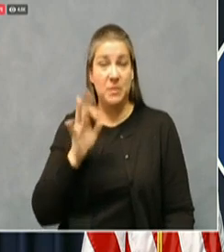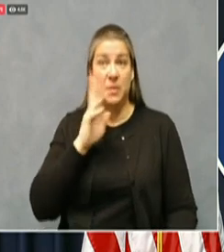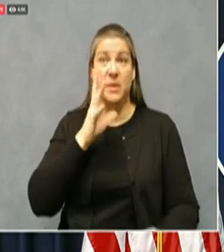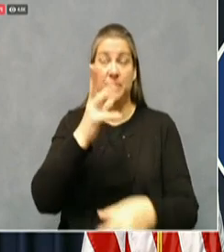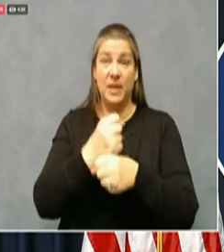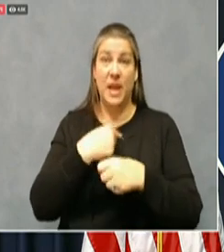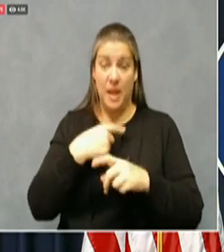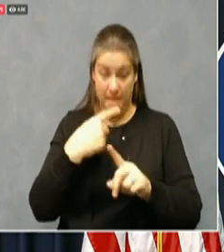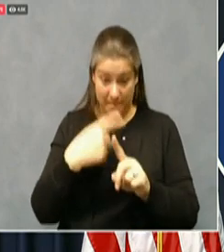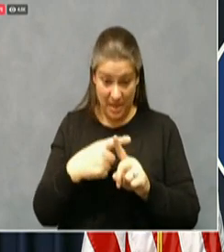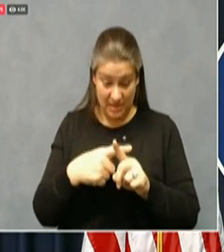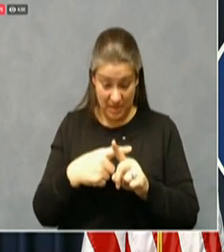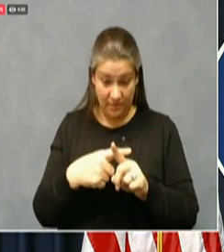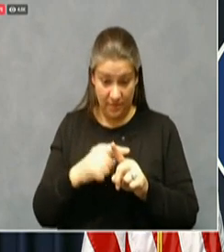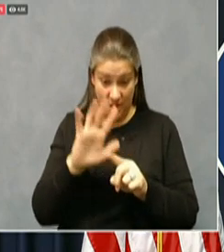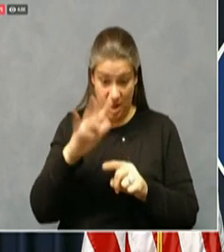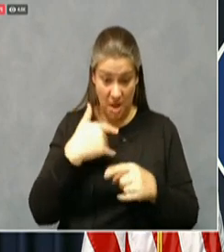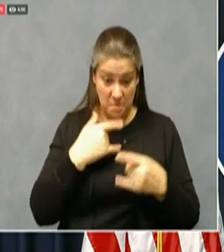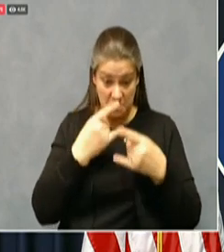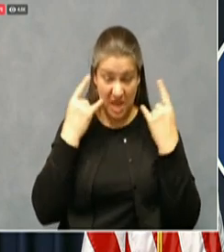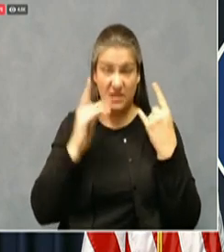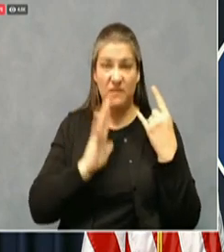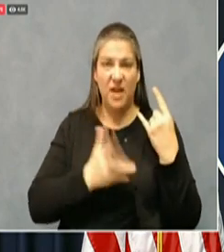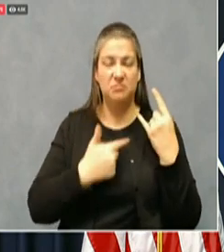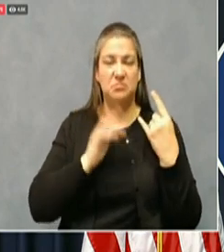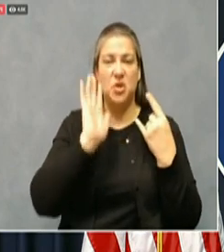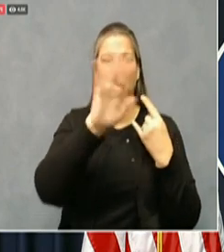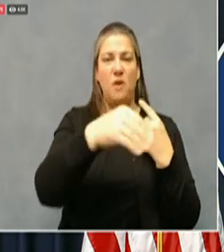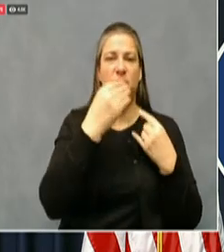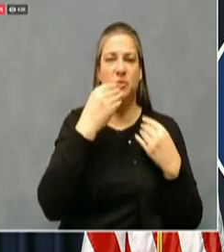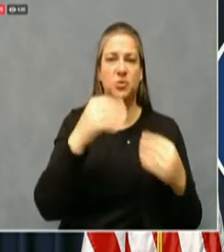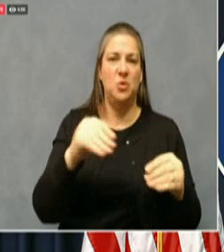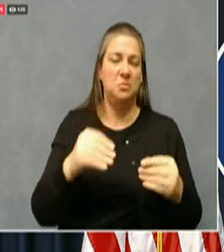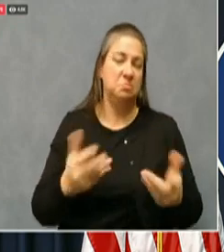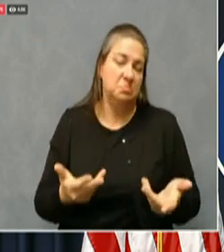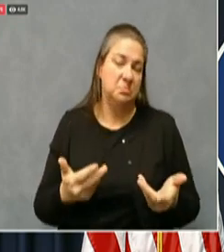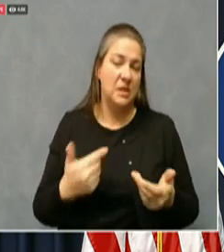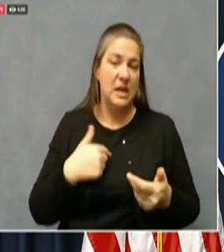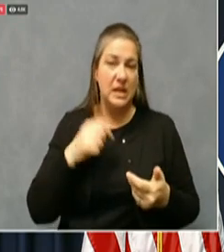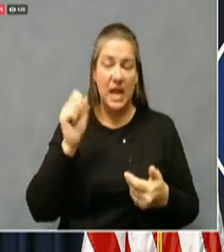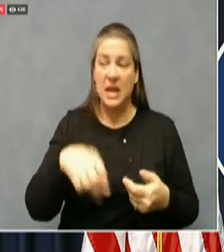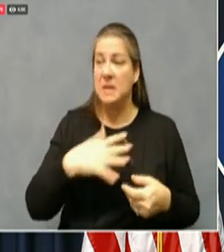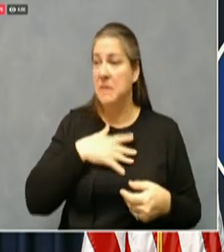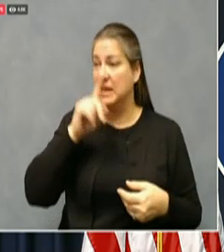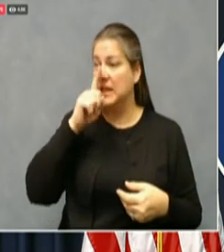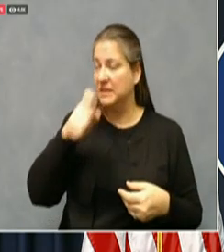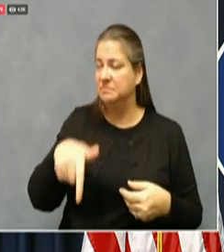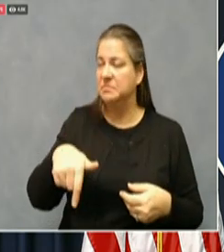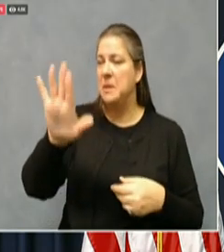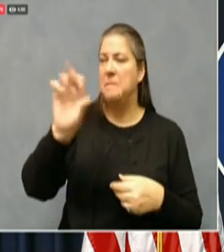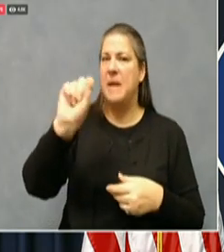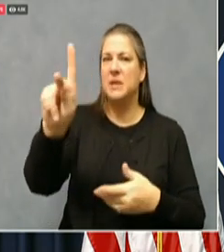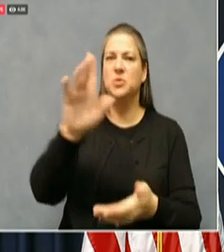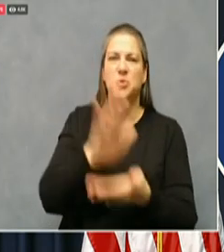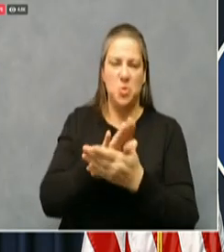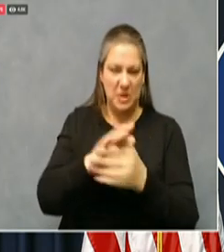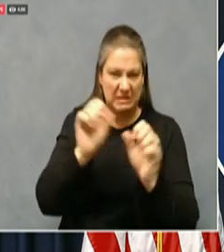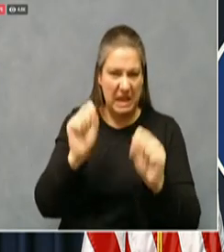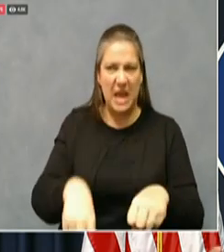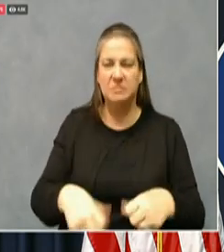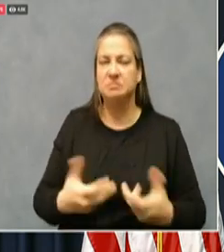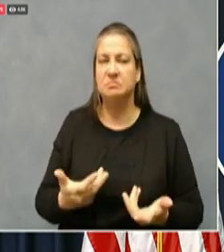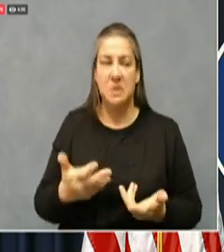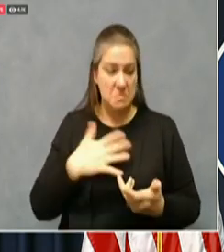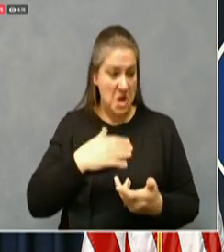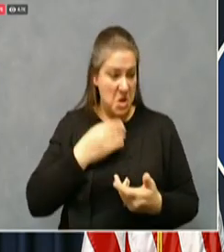a mask that they can go to a grocery store, that they can potentially, uh, send their kids, uh, back to school, uh, that those in their household don't have to